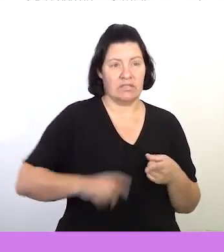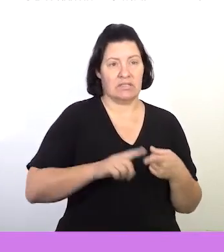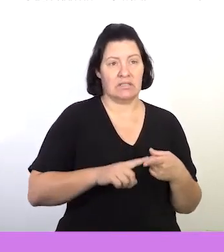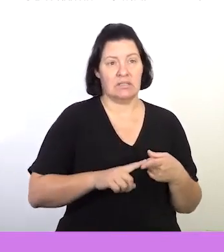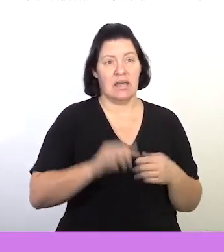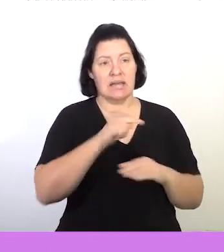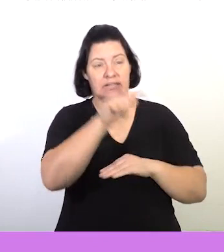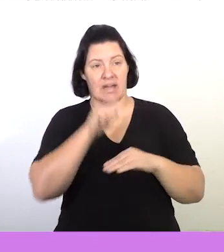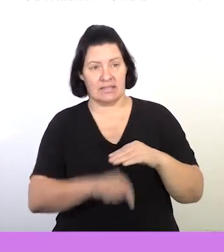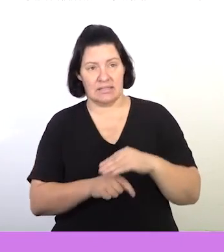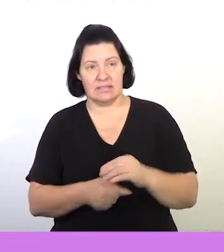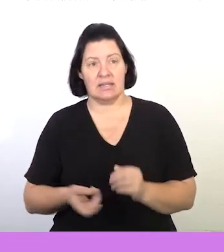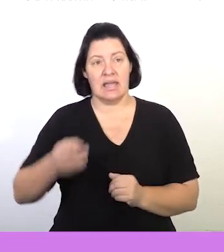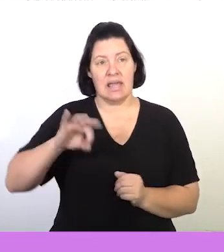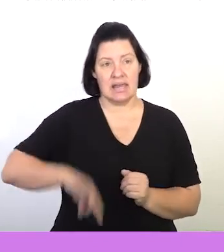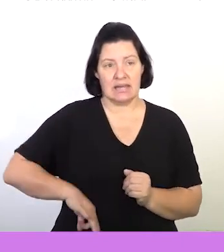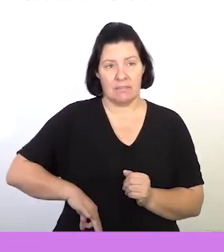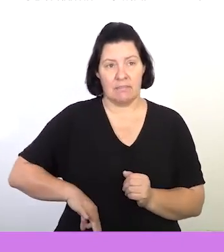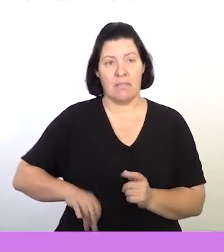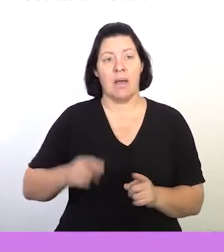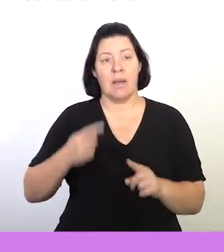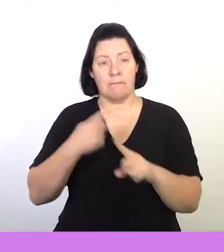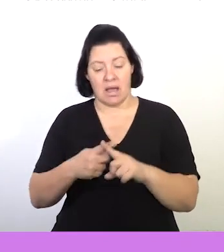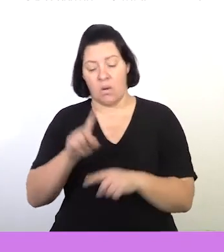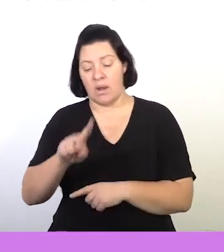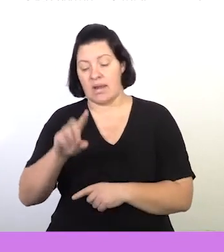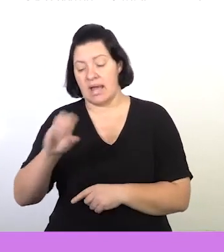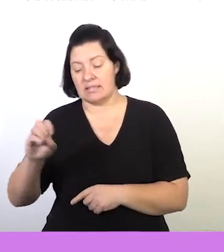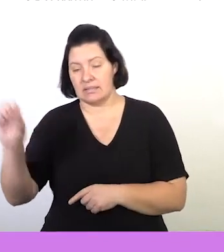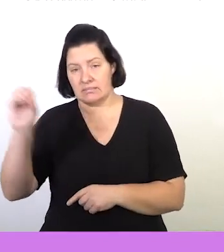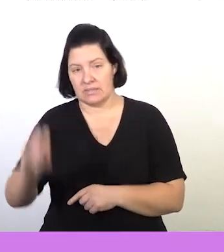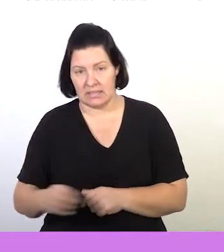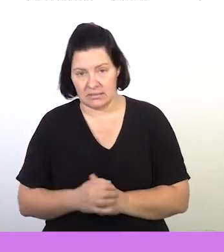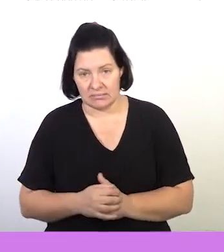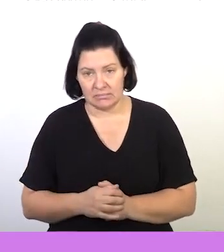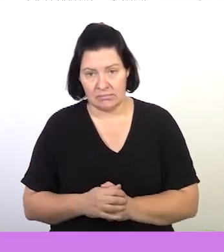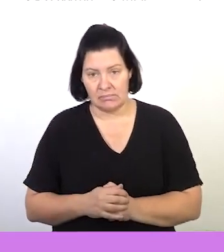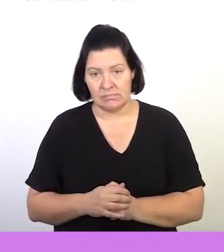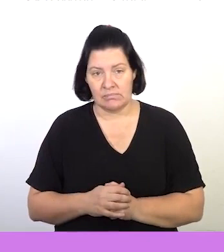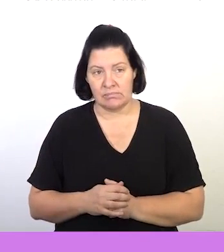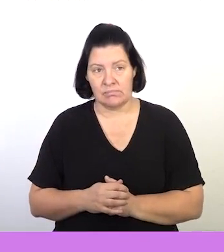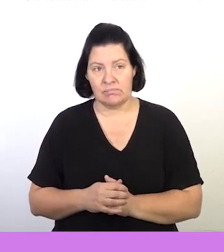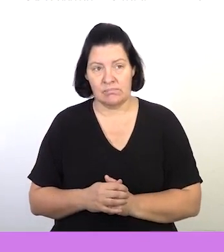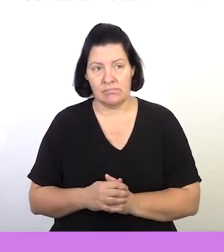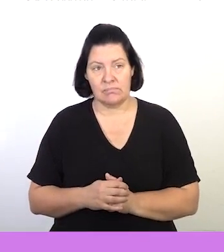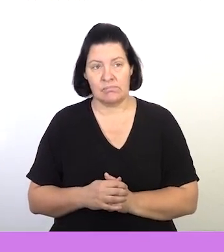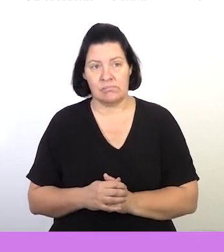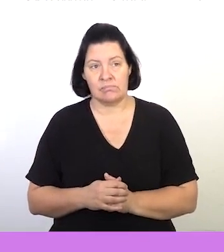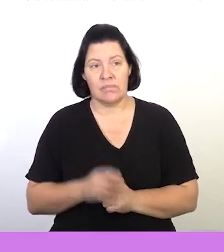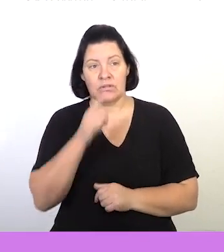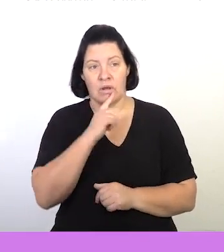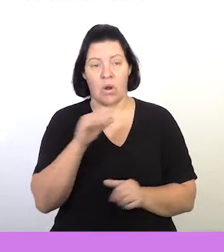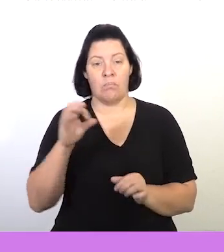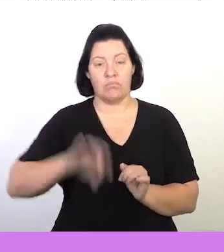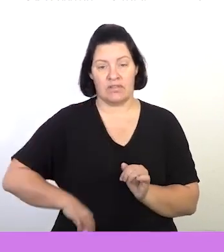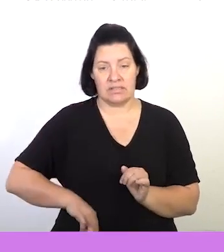profit divided by income multiplied by 100%. So therefore we